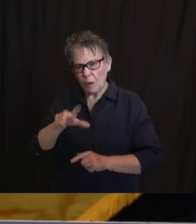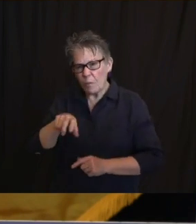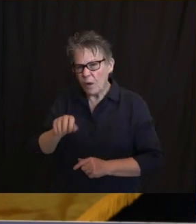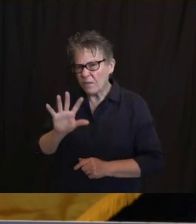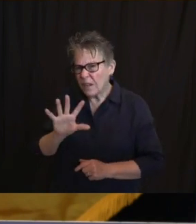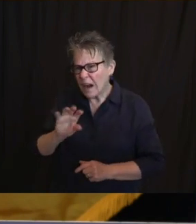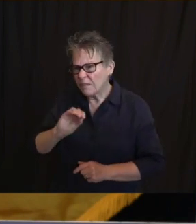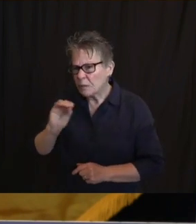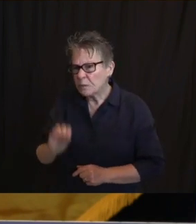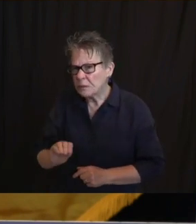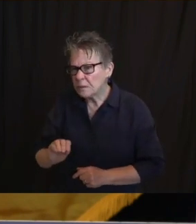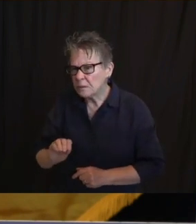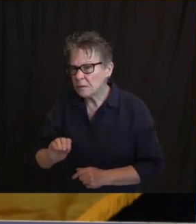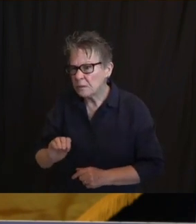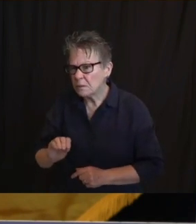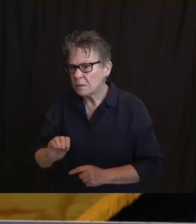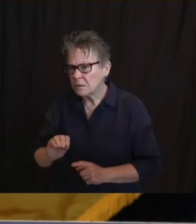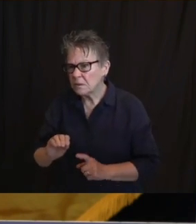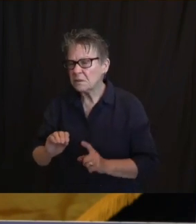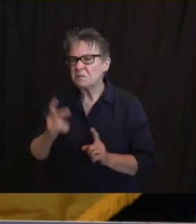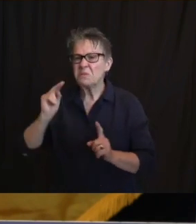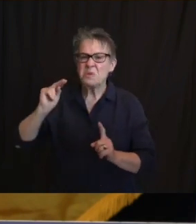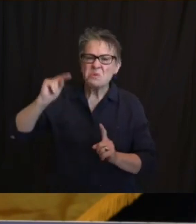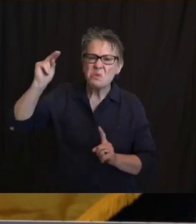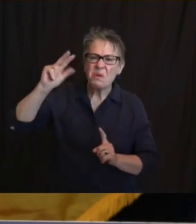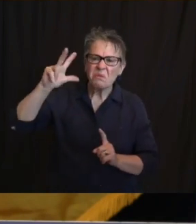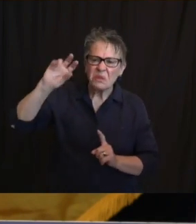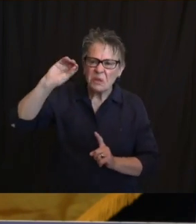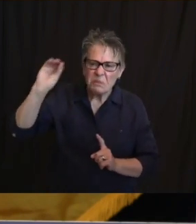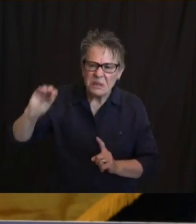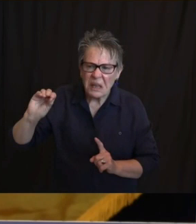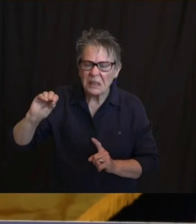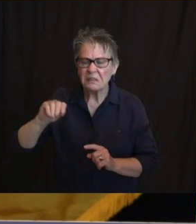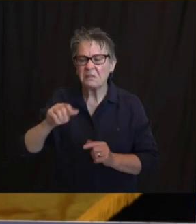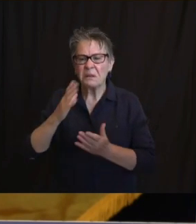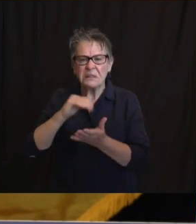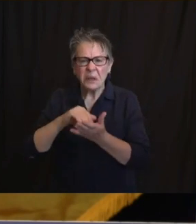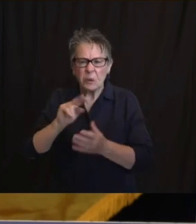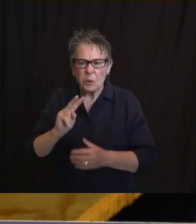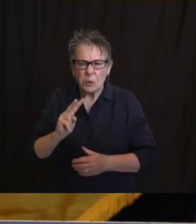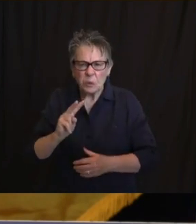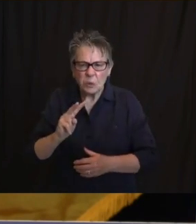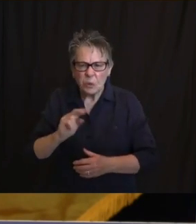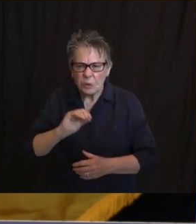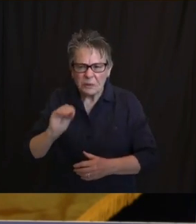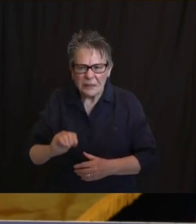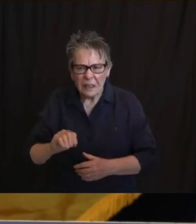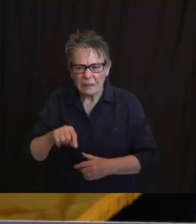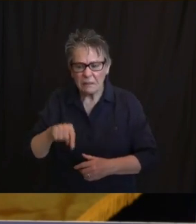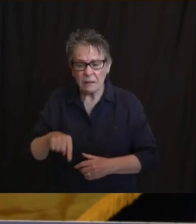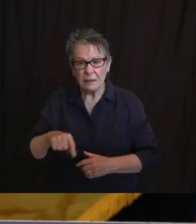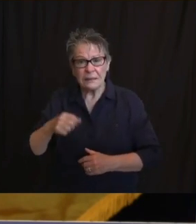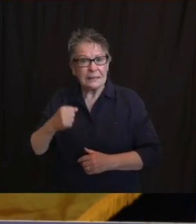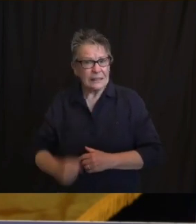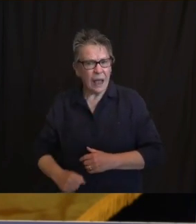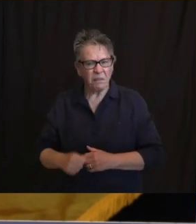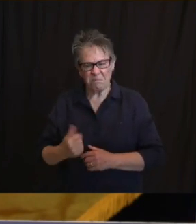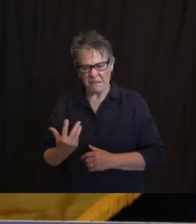Jersey, 2.98%. And Southern New Jersey, 5.41%.